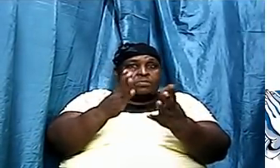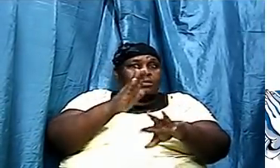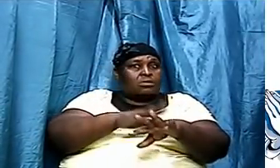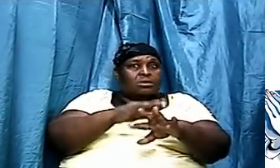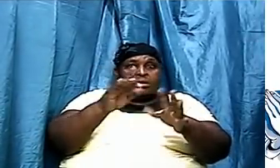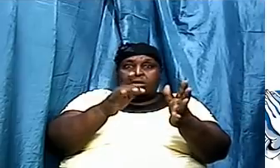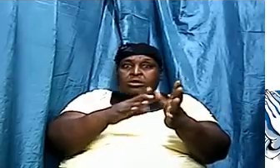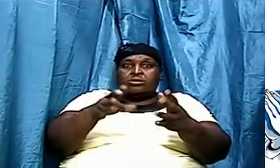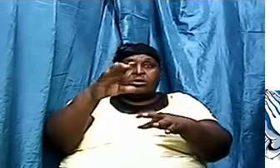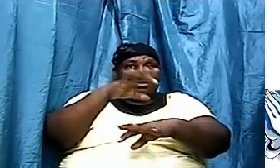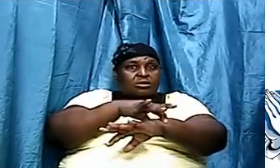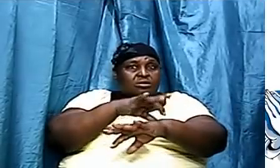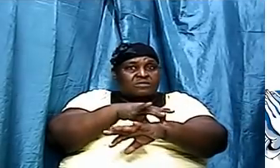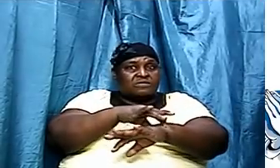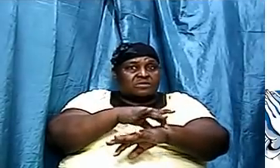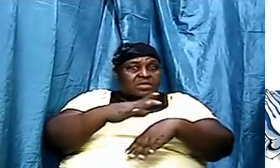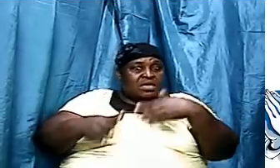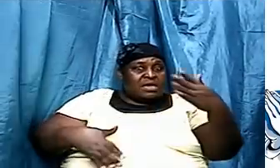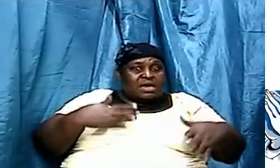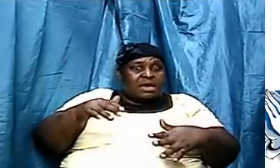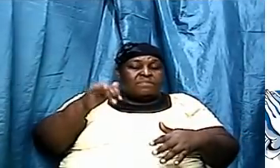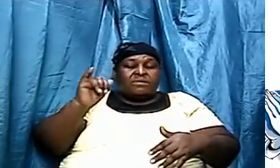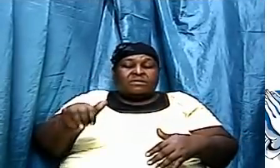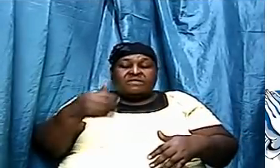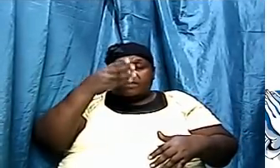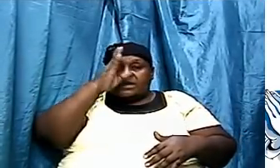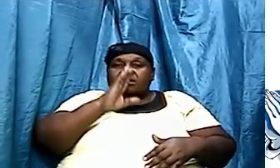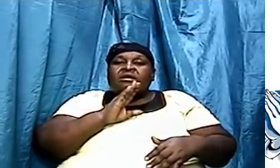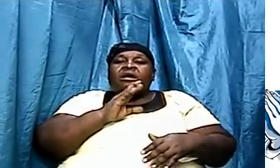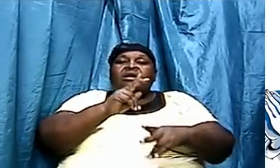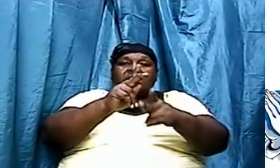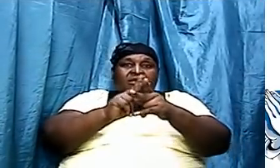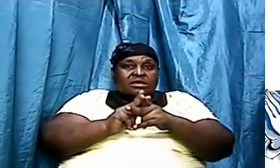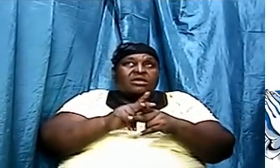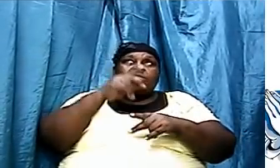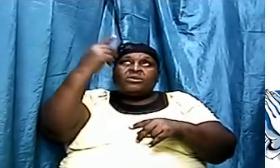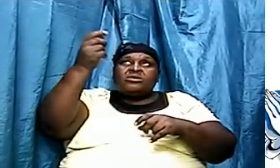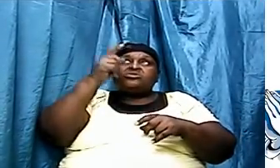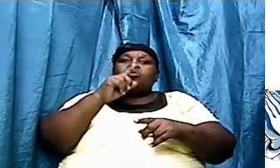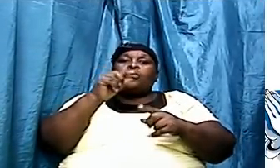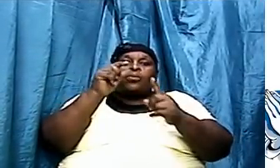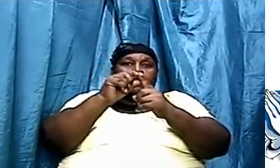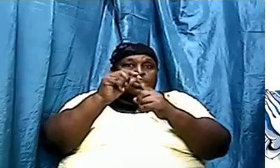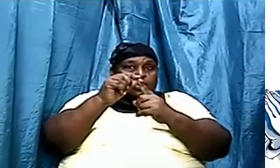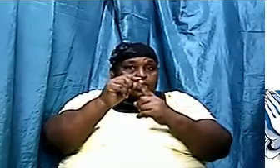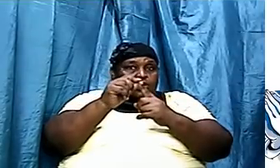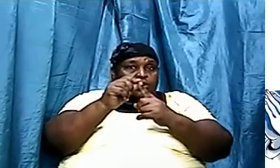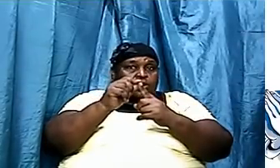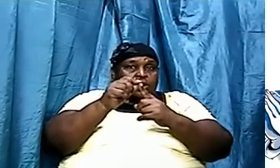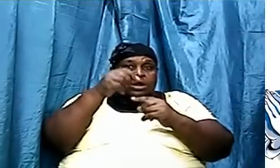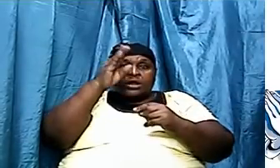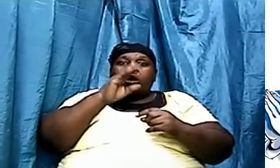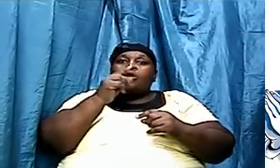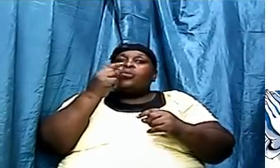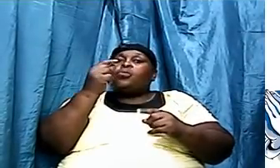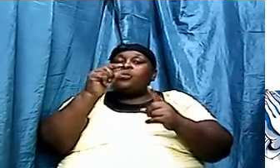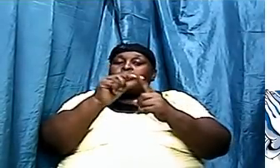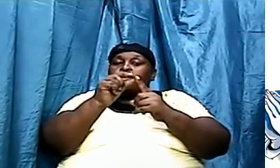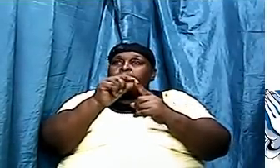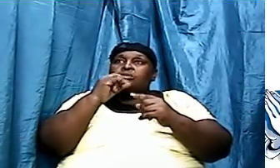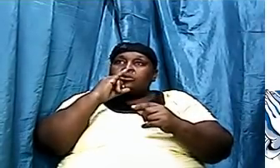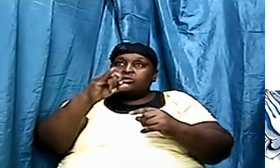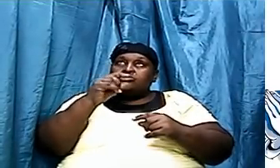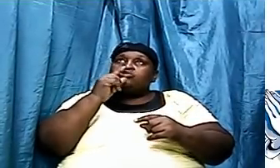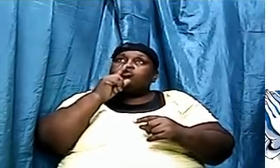preserves his word. I am happy that God is true to his word. His word is true to every generation. He's going to ensure